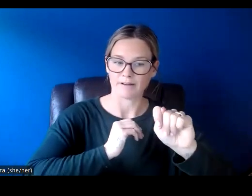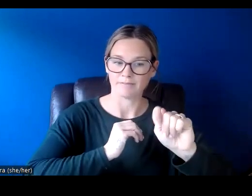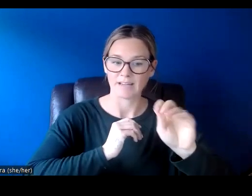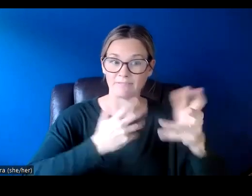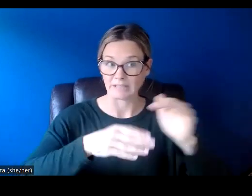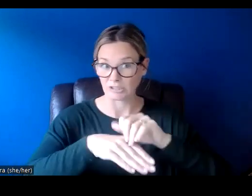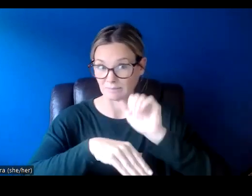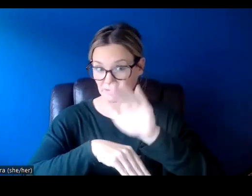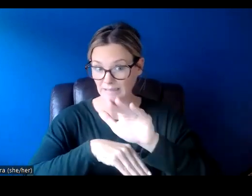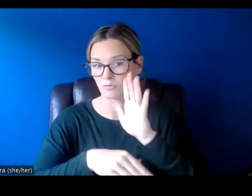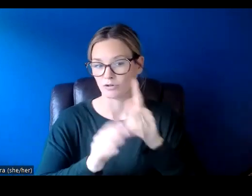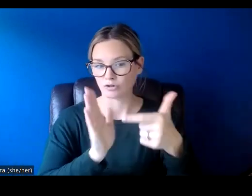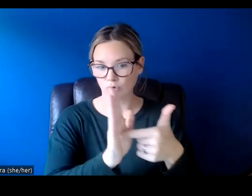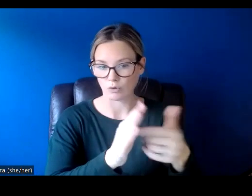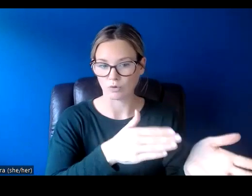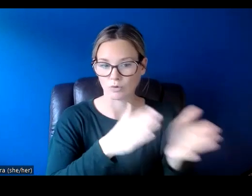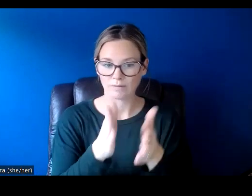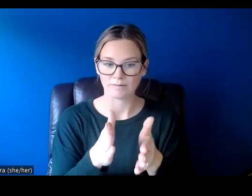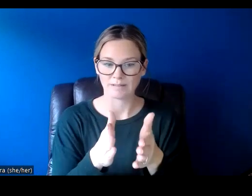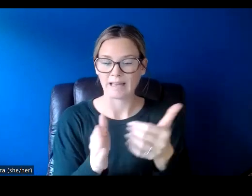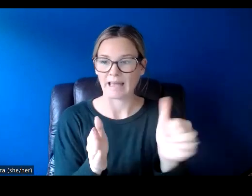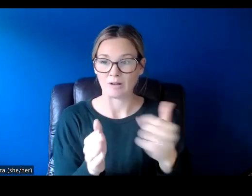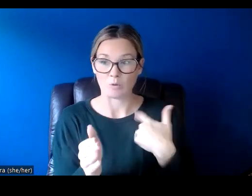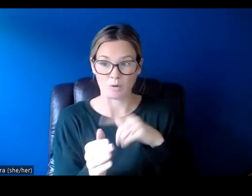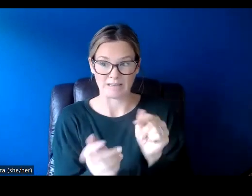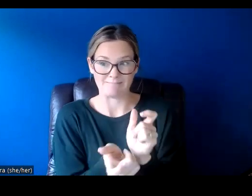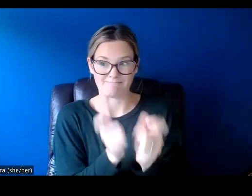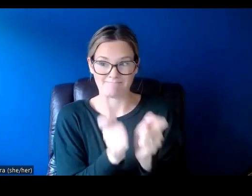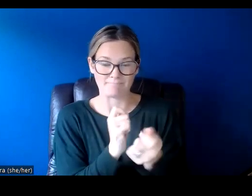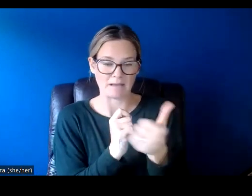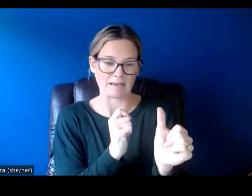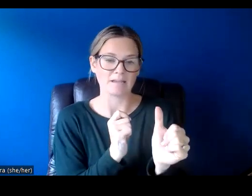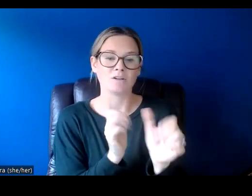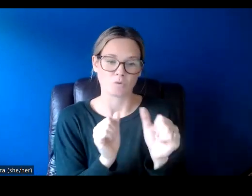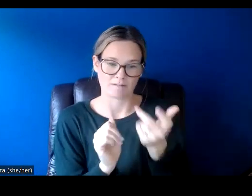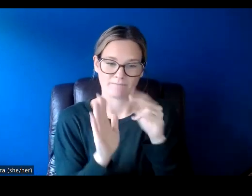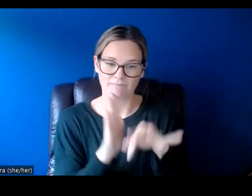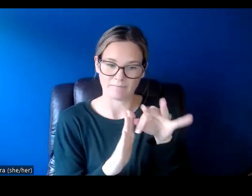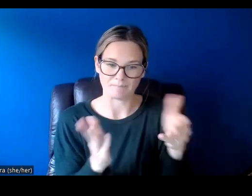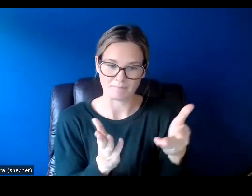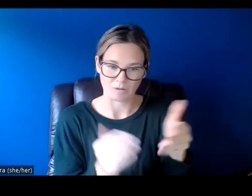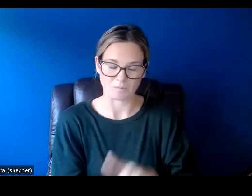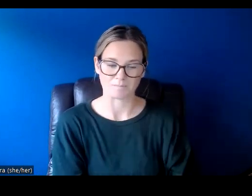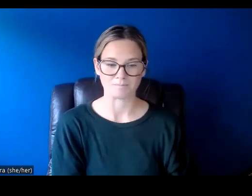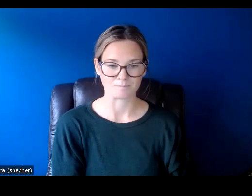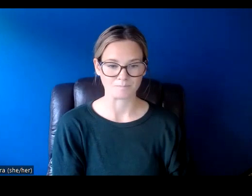have submitted any, they'll be here. And if we need any revisions, you will also be able to find them here.